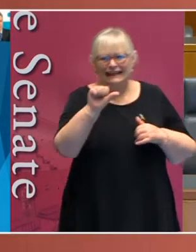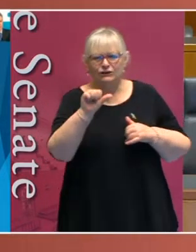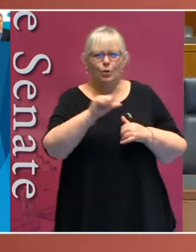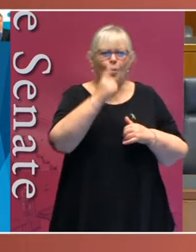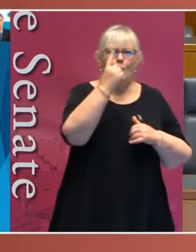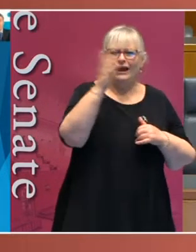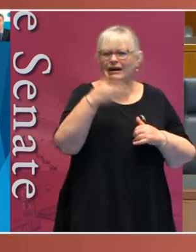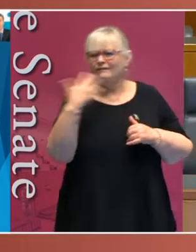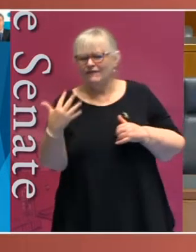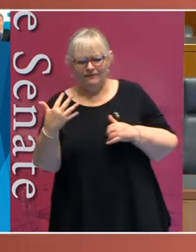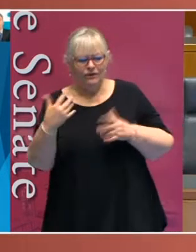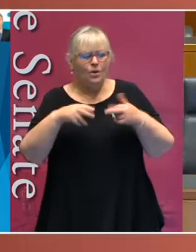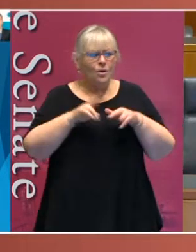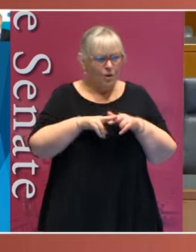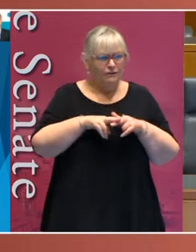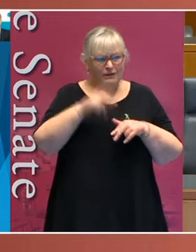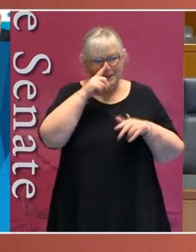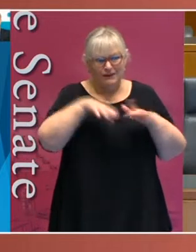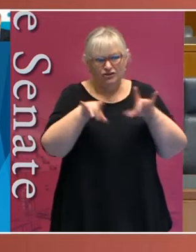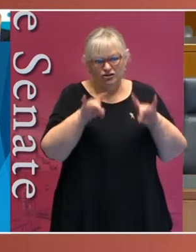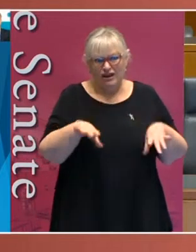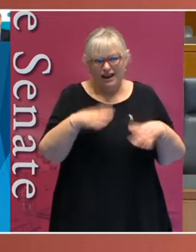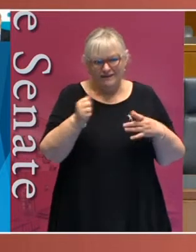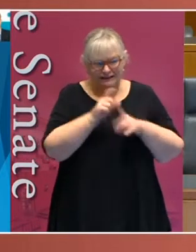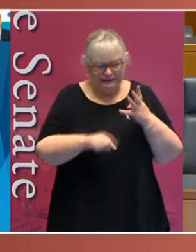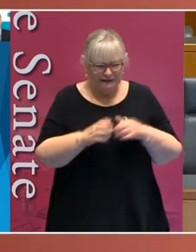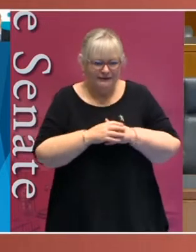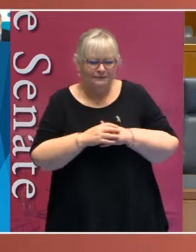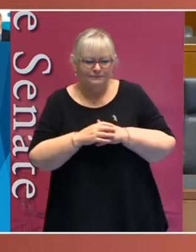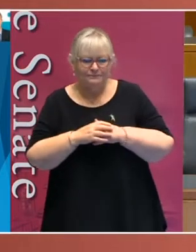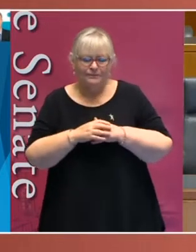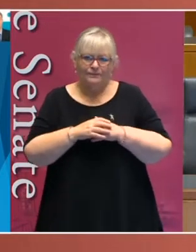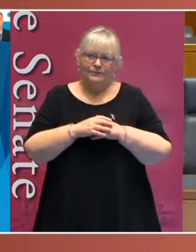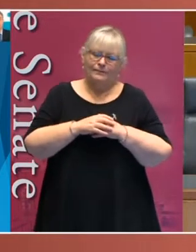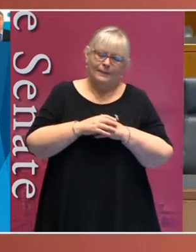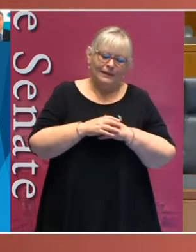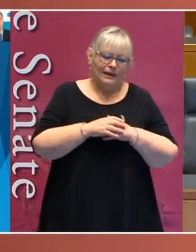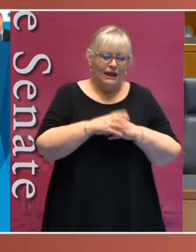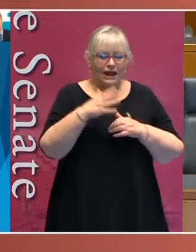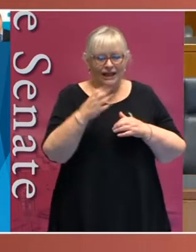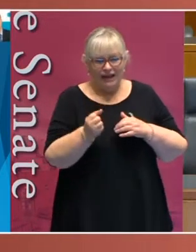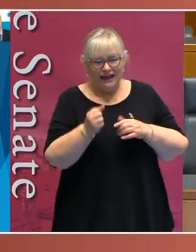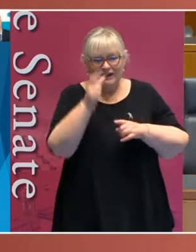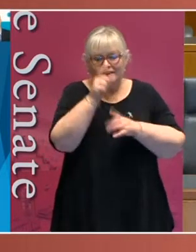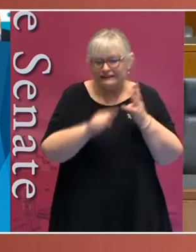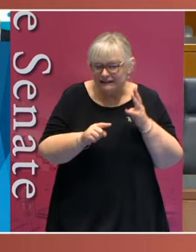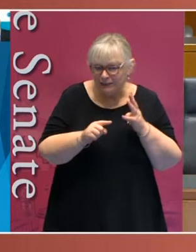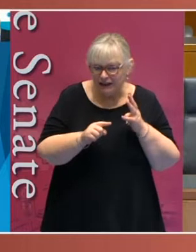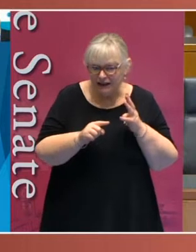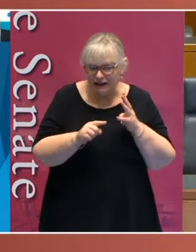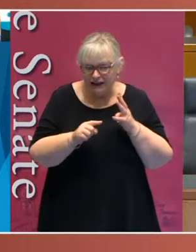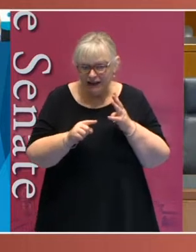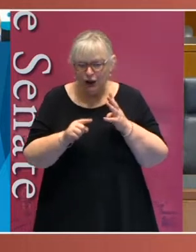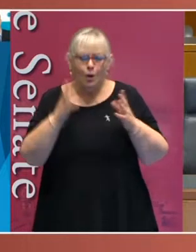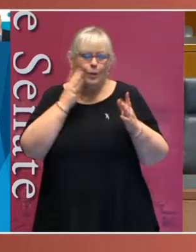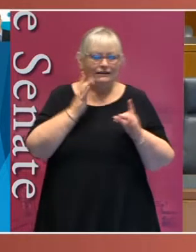of the population. There is also the issue that disability or the